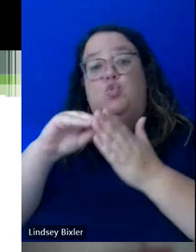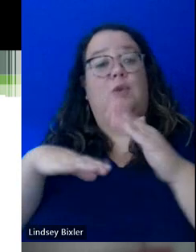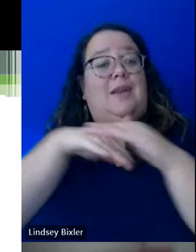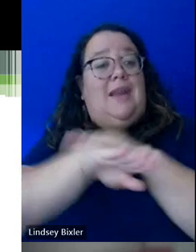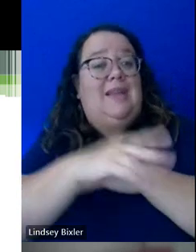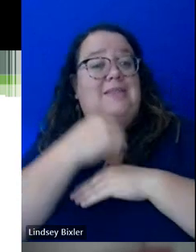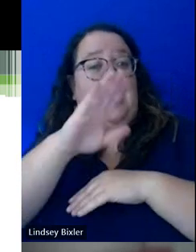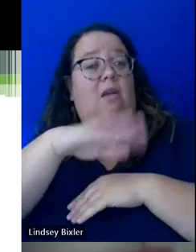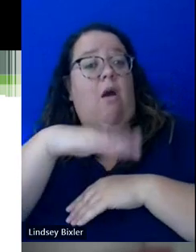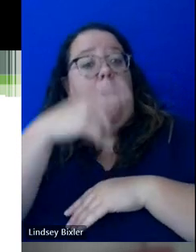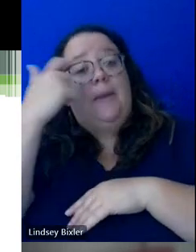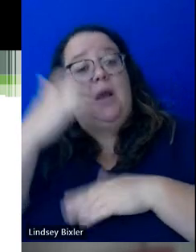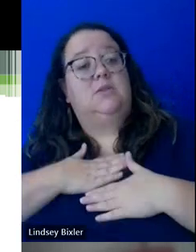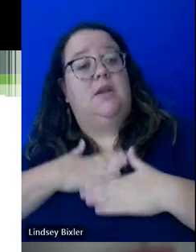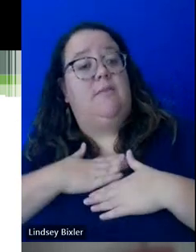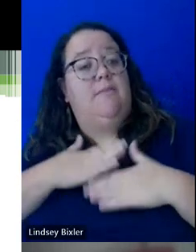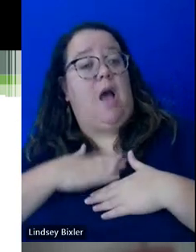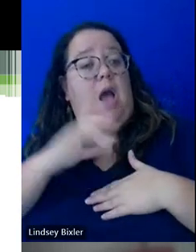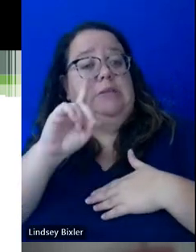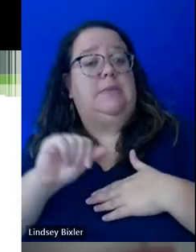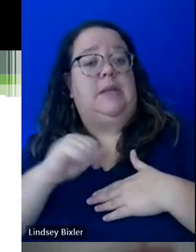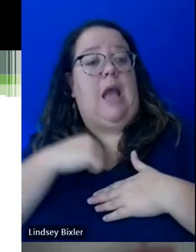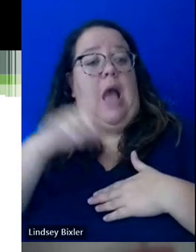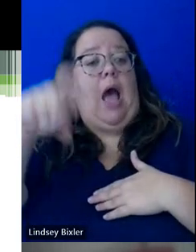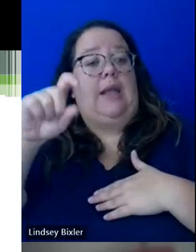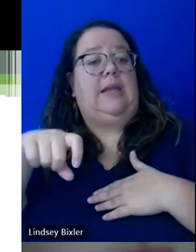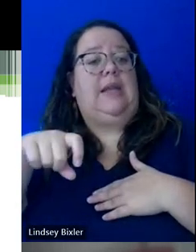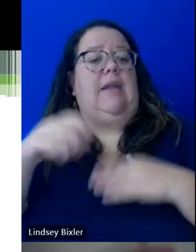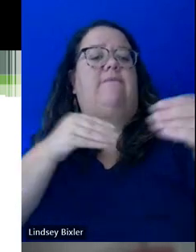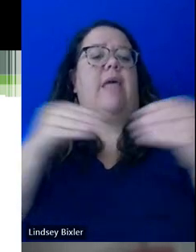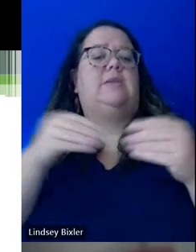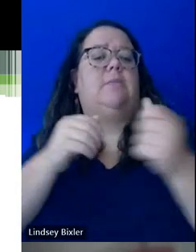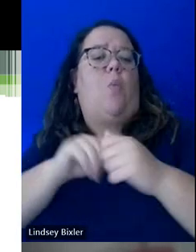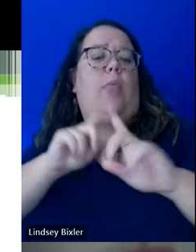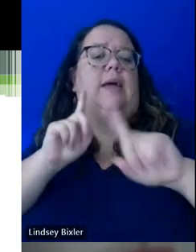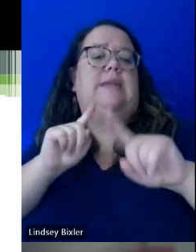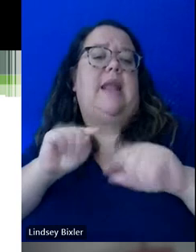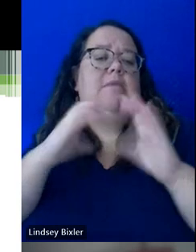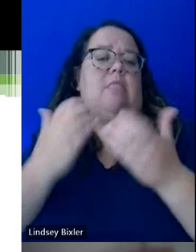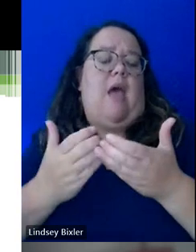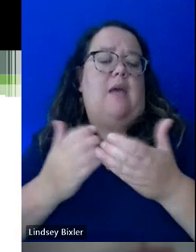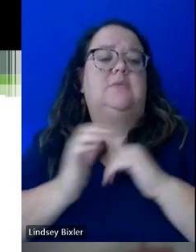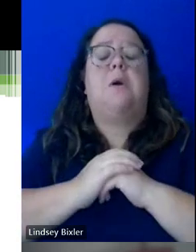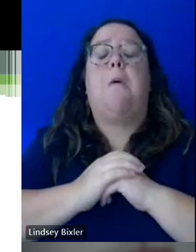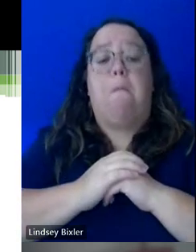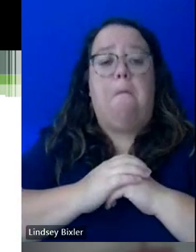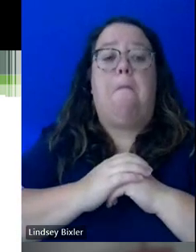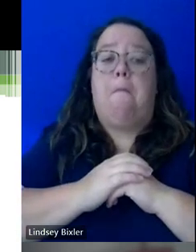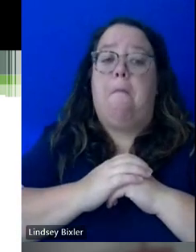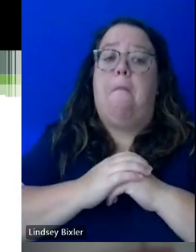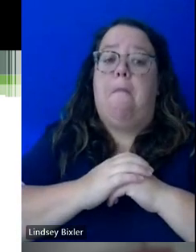because of their, I'll say disability, they need attendance flexibility. And we have a pretty,